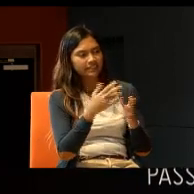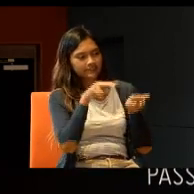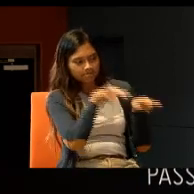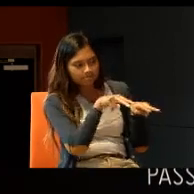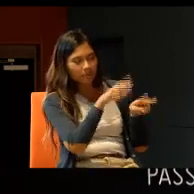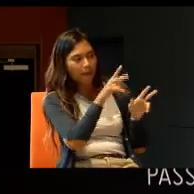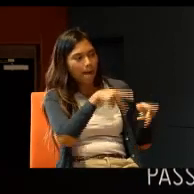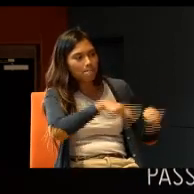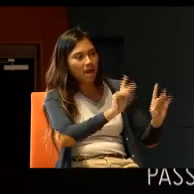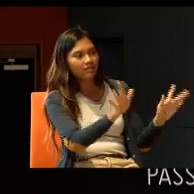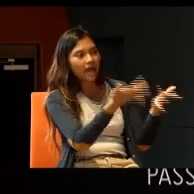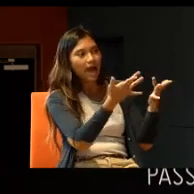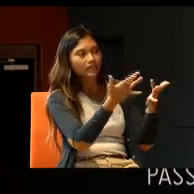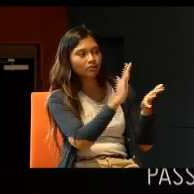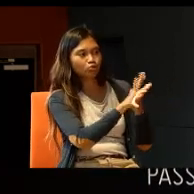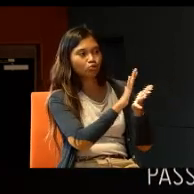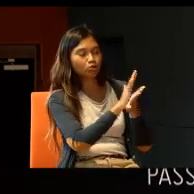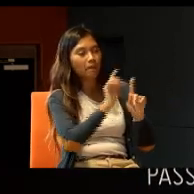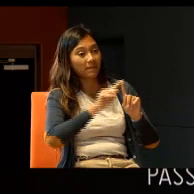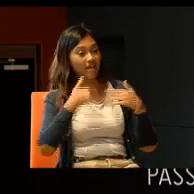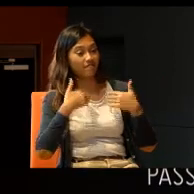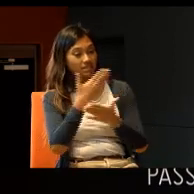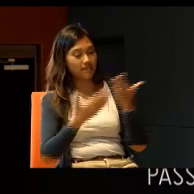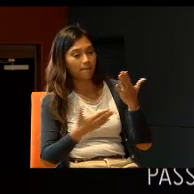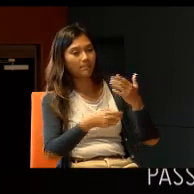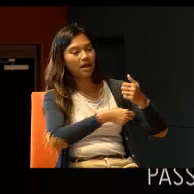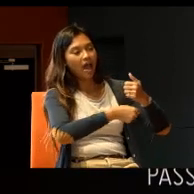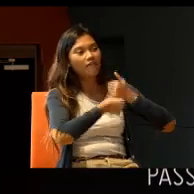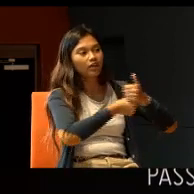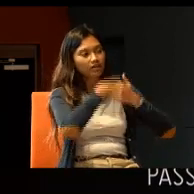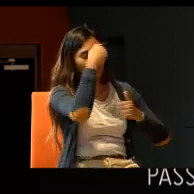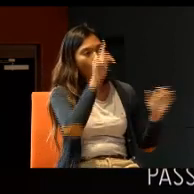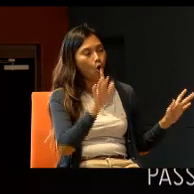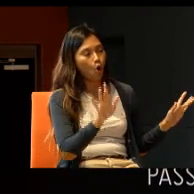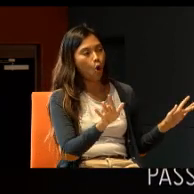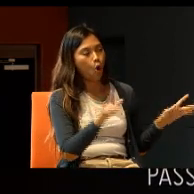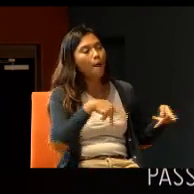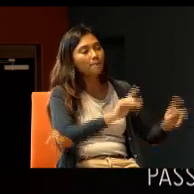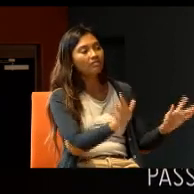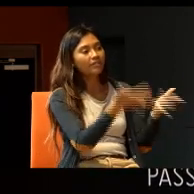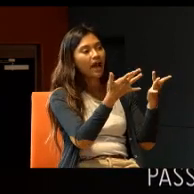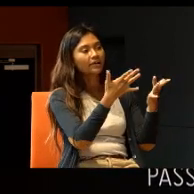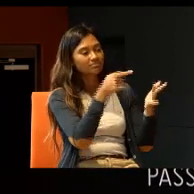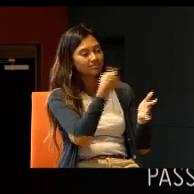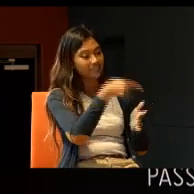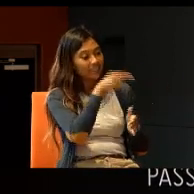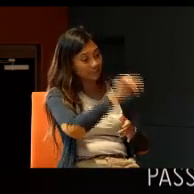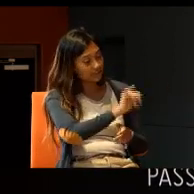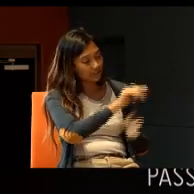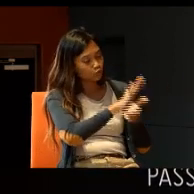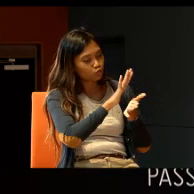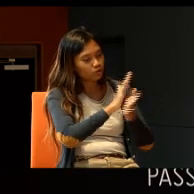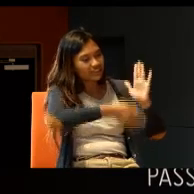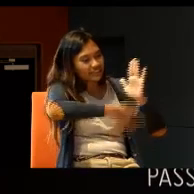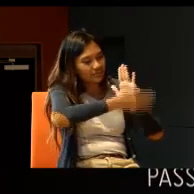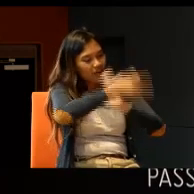those who advocate, the Pathlight school, which is a school, designed, and run for special needs children, say that, that has